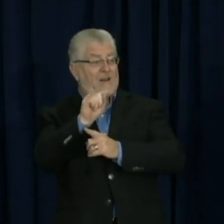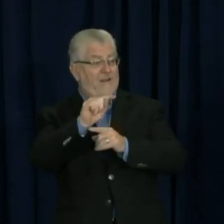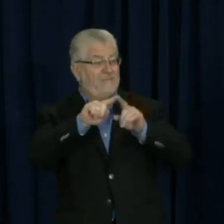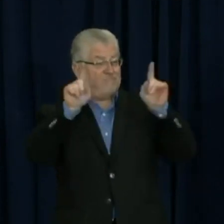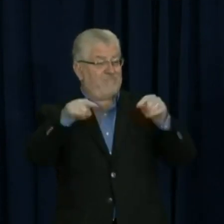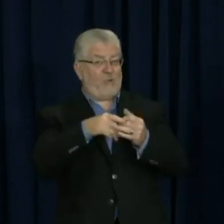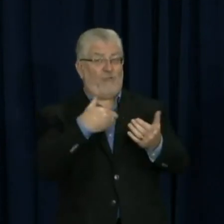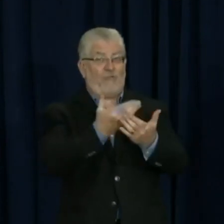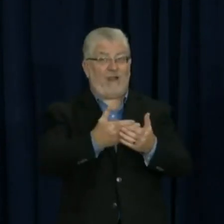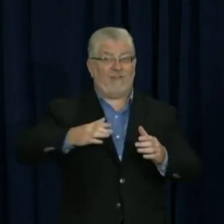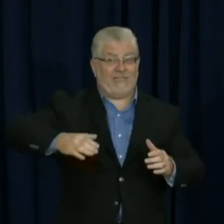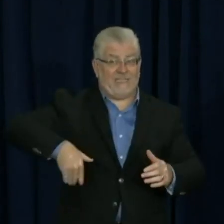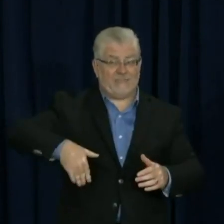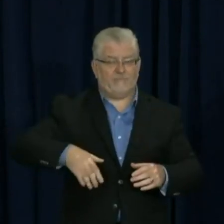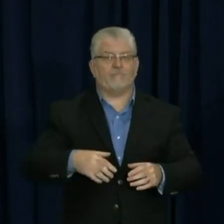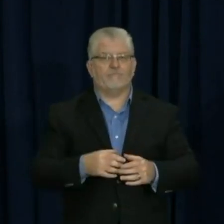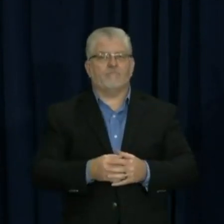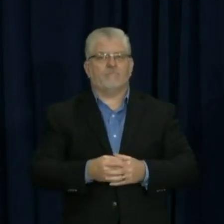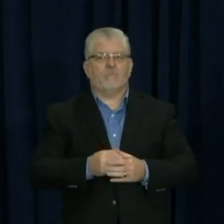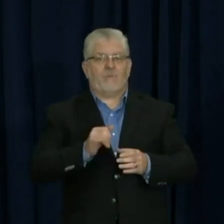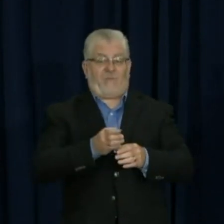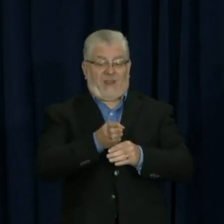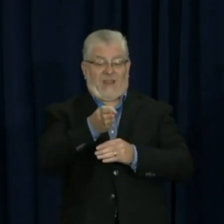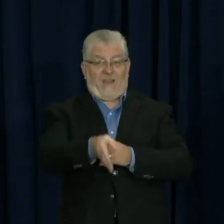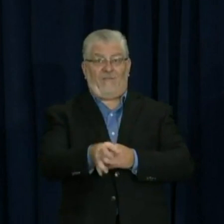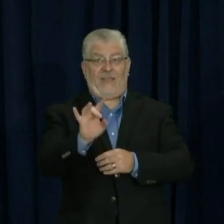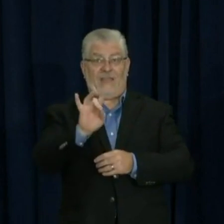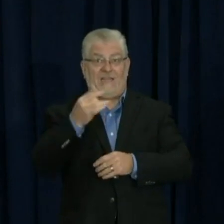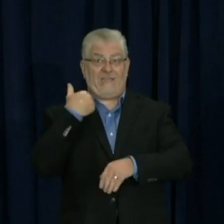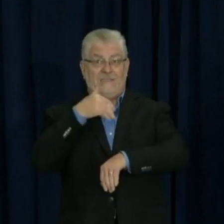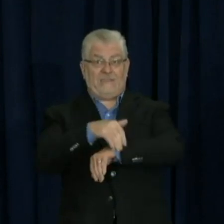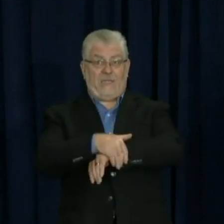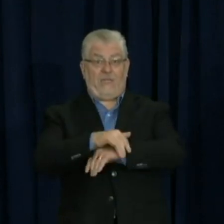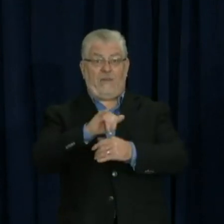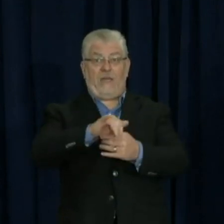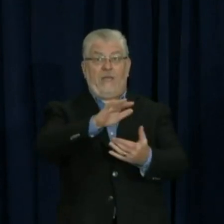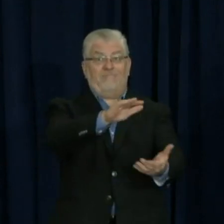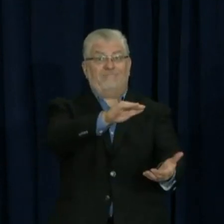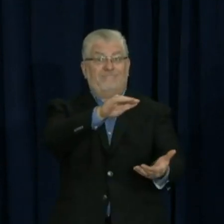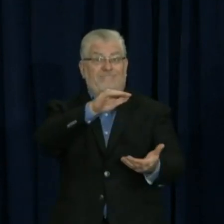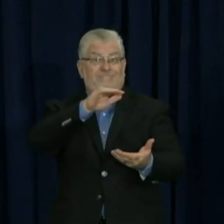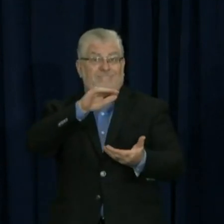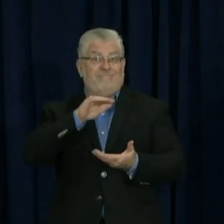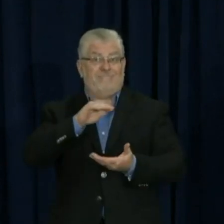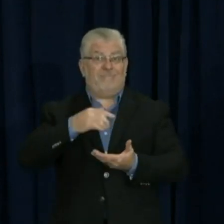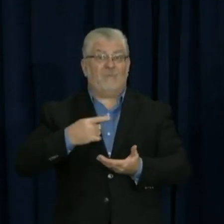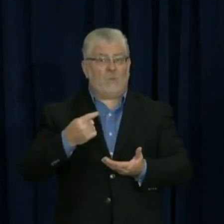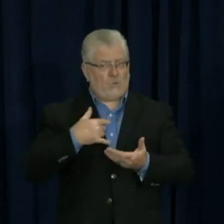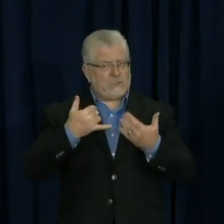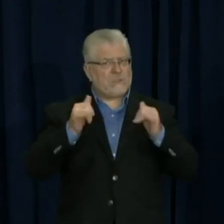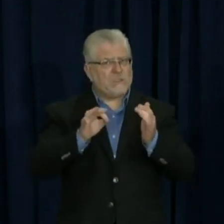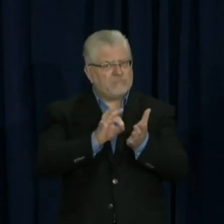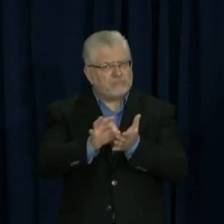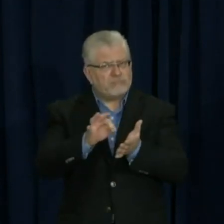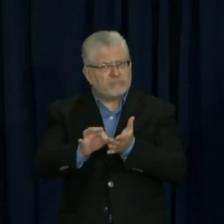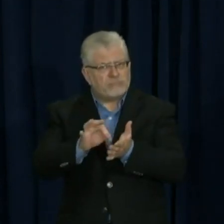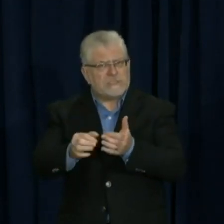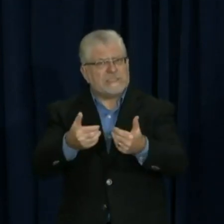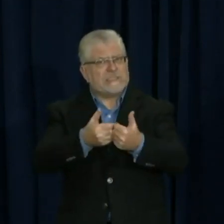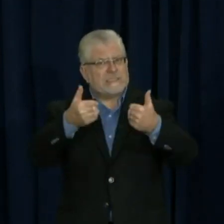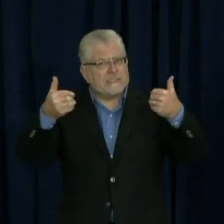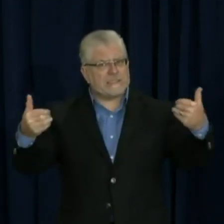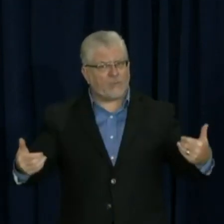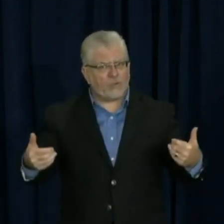if you were here yesterday, but all those ballots will be segregated, but they will be counted. And the counties have been given